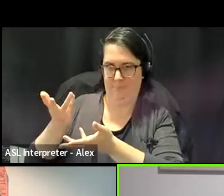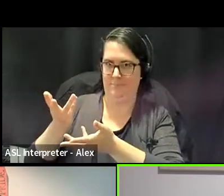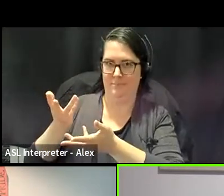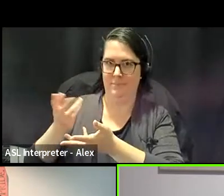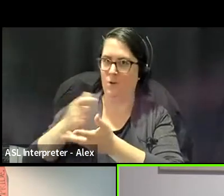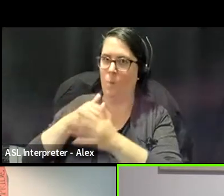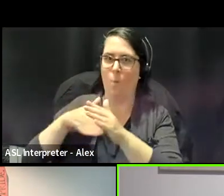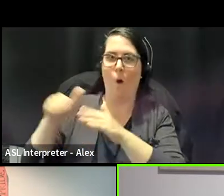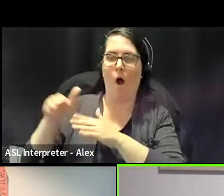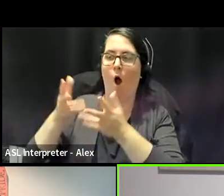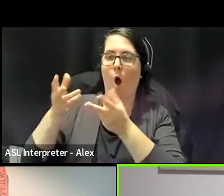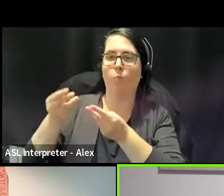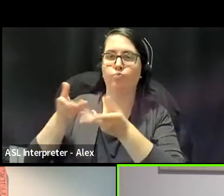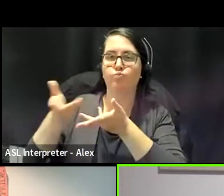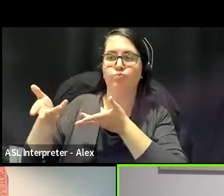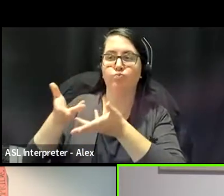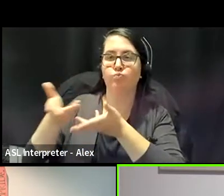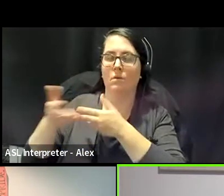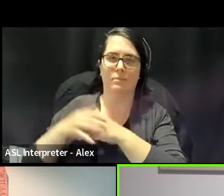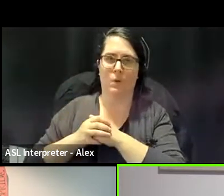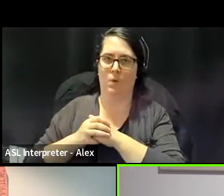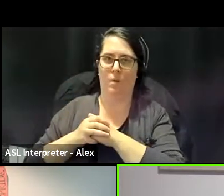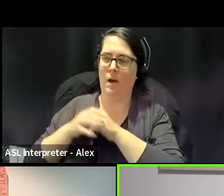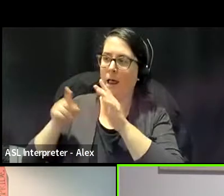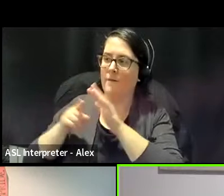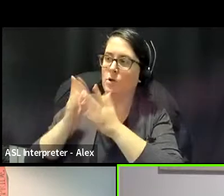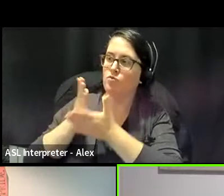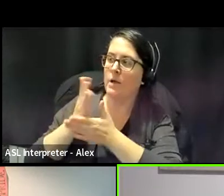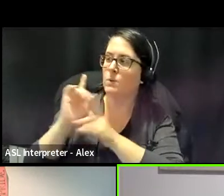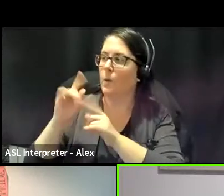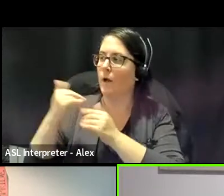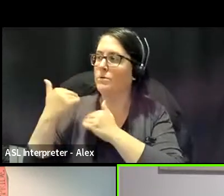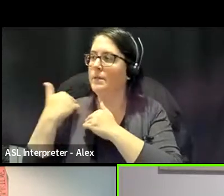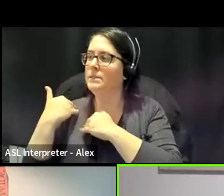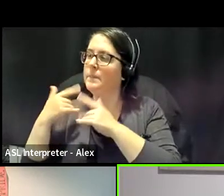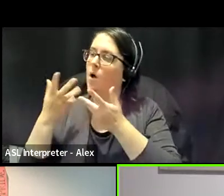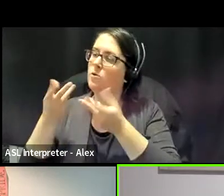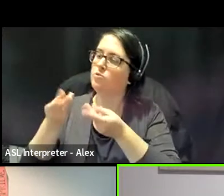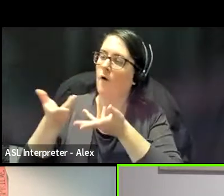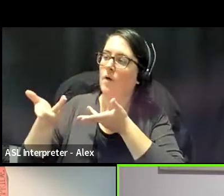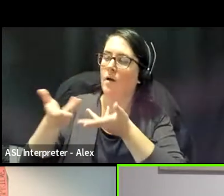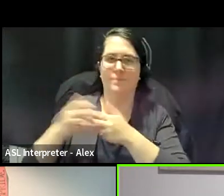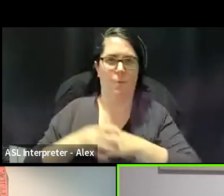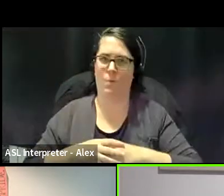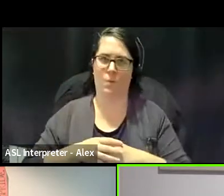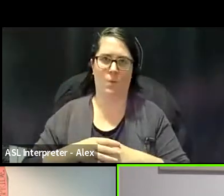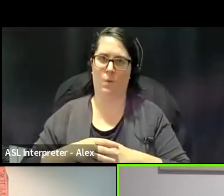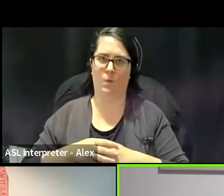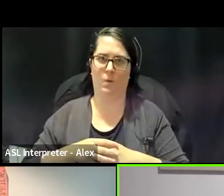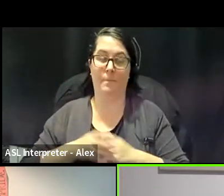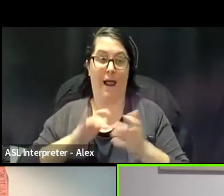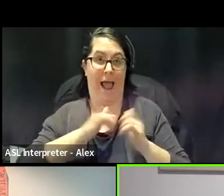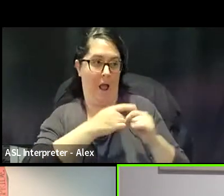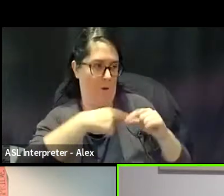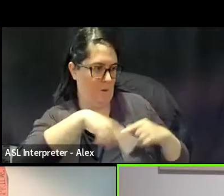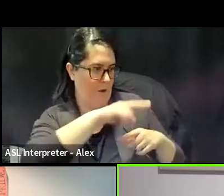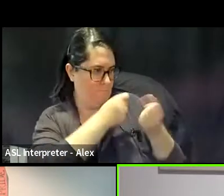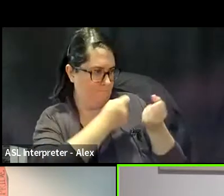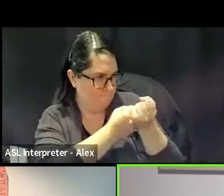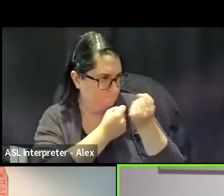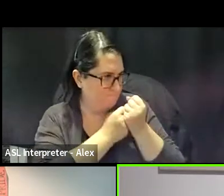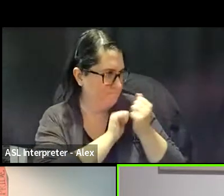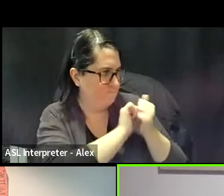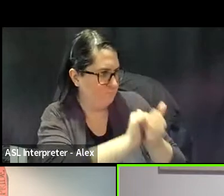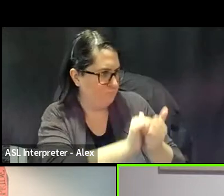navigate our rights in this world and our responsibilities, but I see that in how we foster. And so those seeds